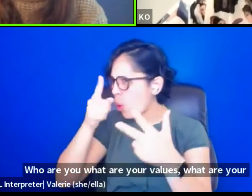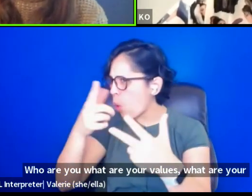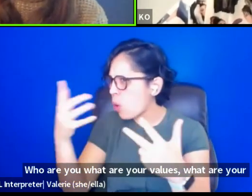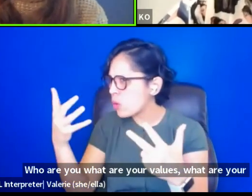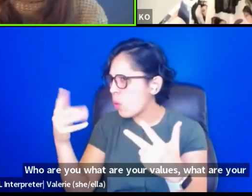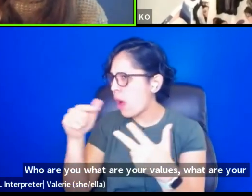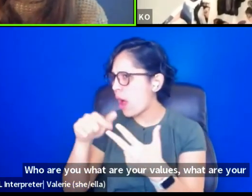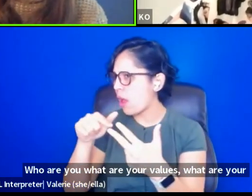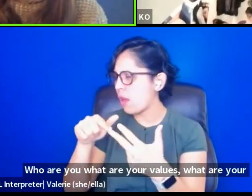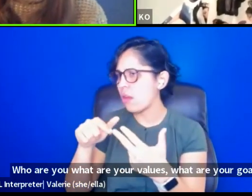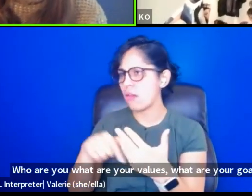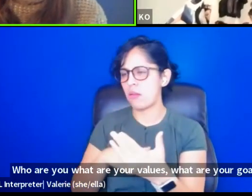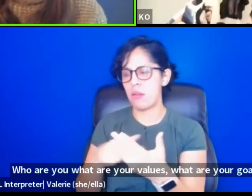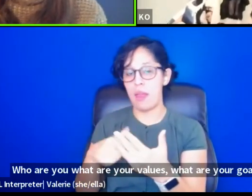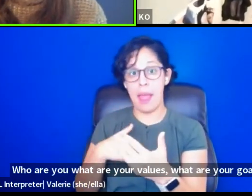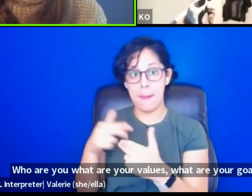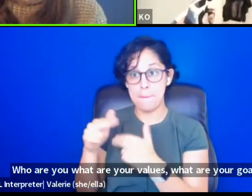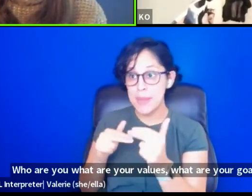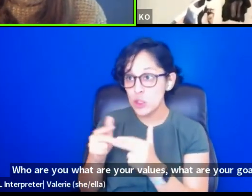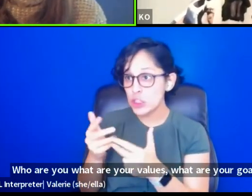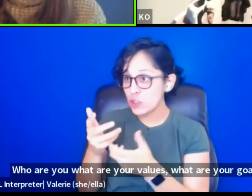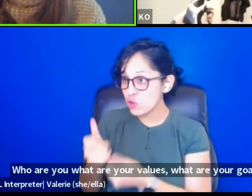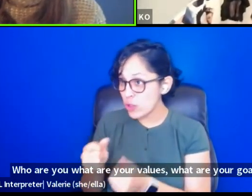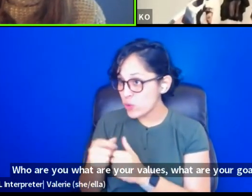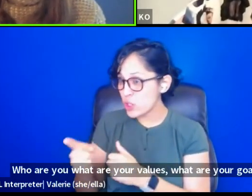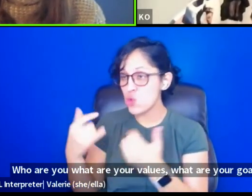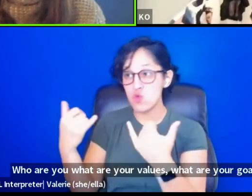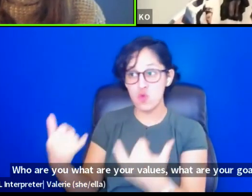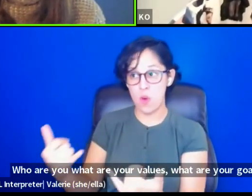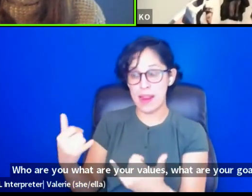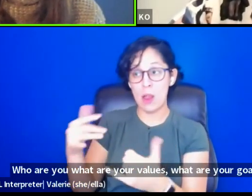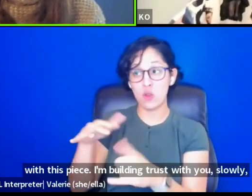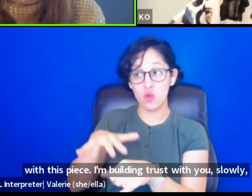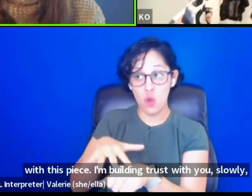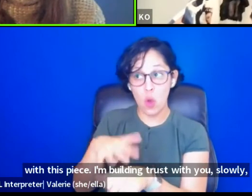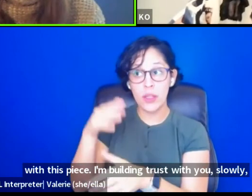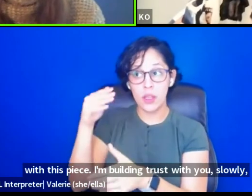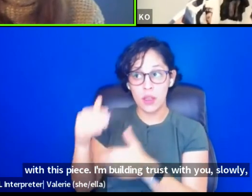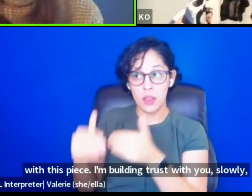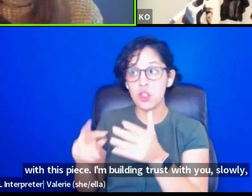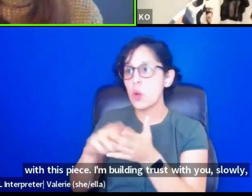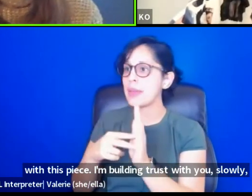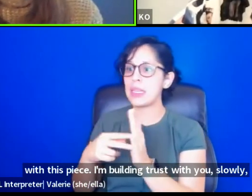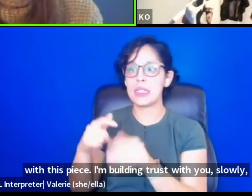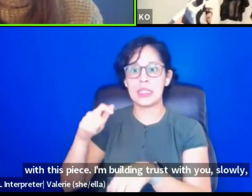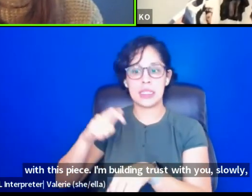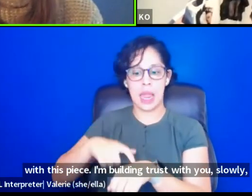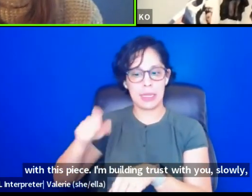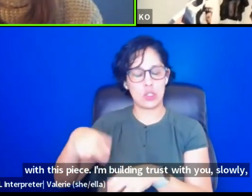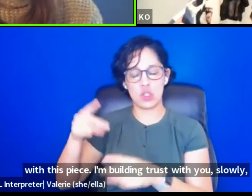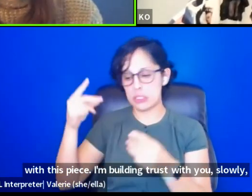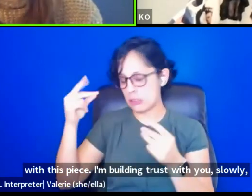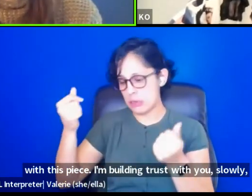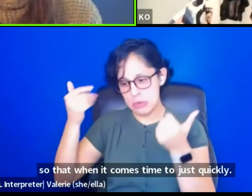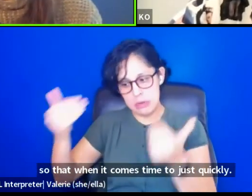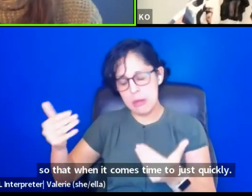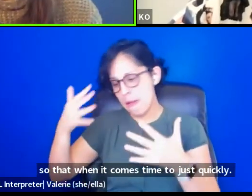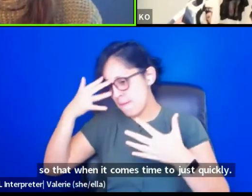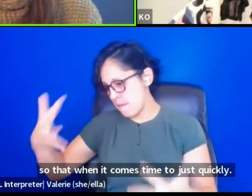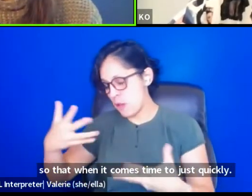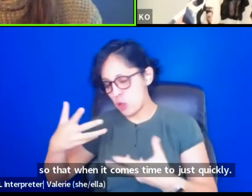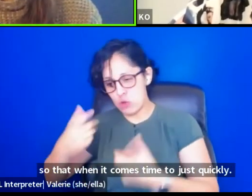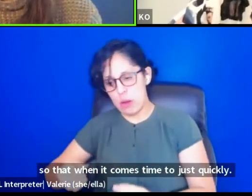piece? I'm building trust with you slowly so that when it comes time to trust quickly, we're there